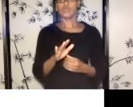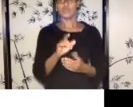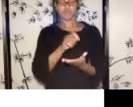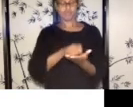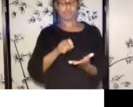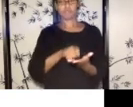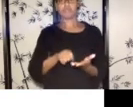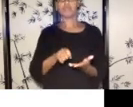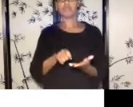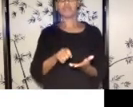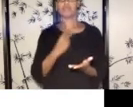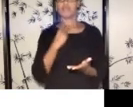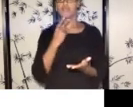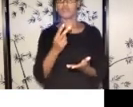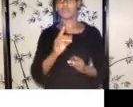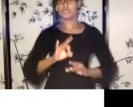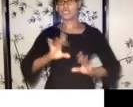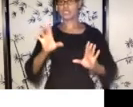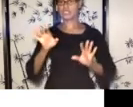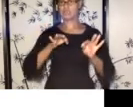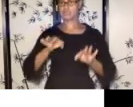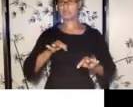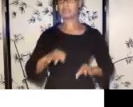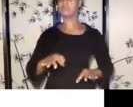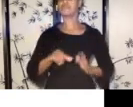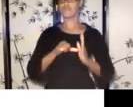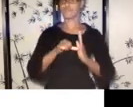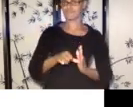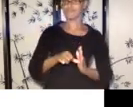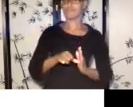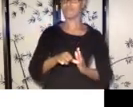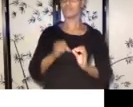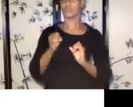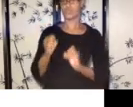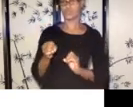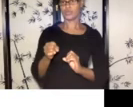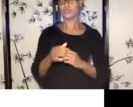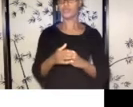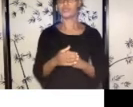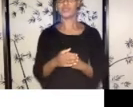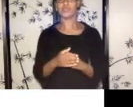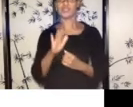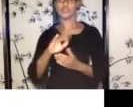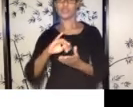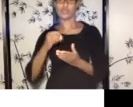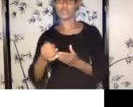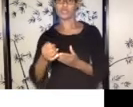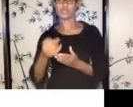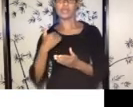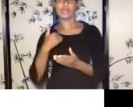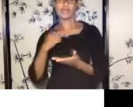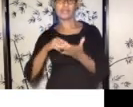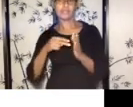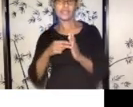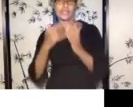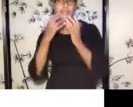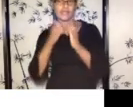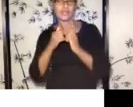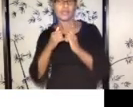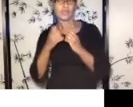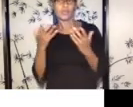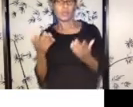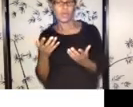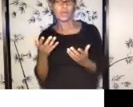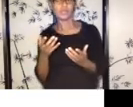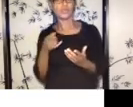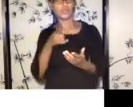What interesting and meaningful, what is meaningful about your project and what will you do? Who is part of the